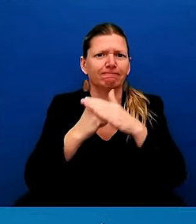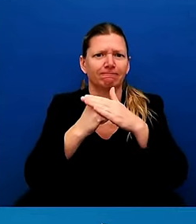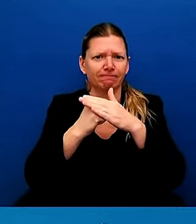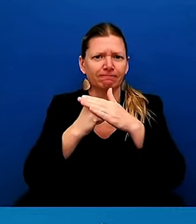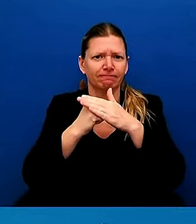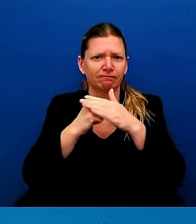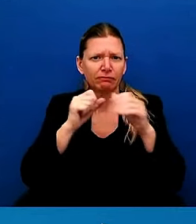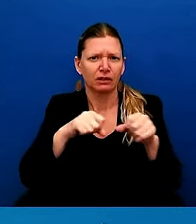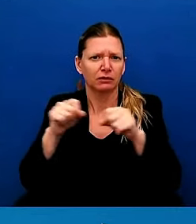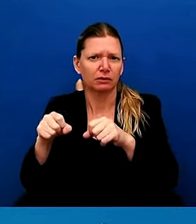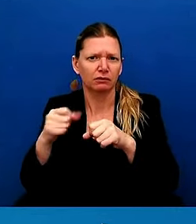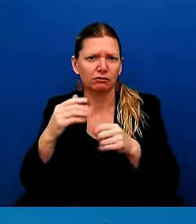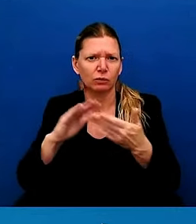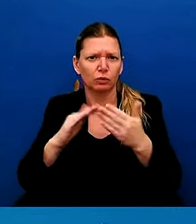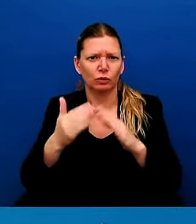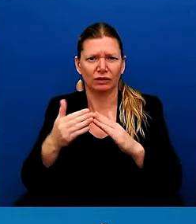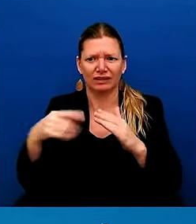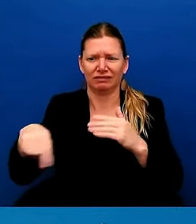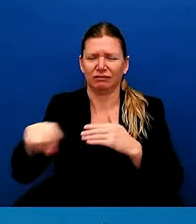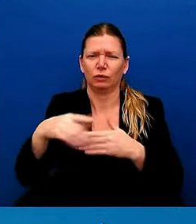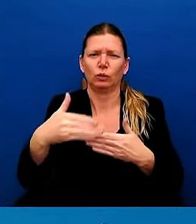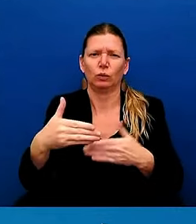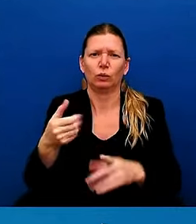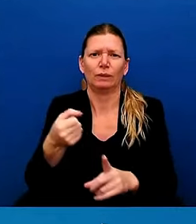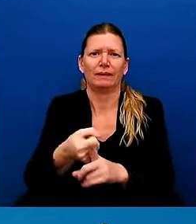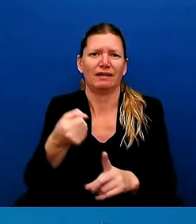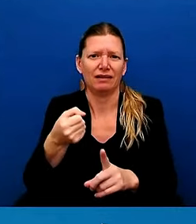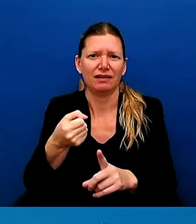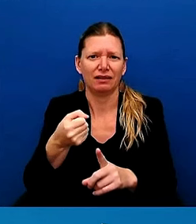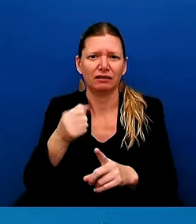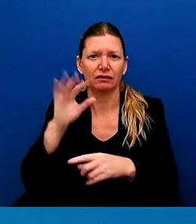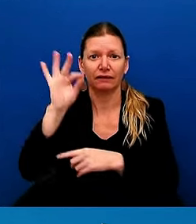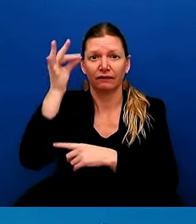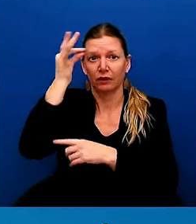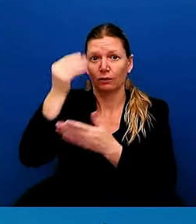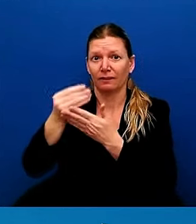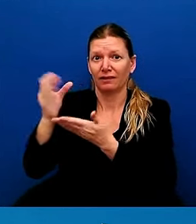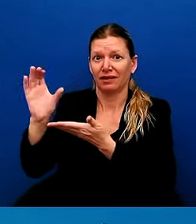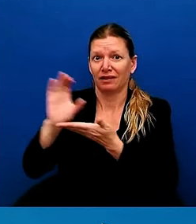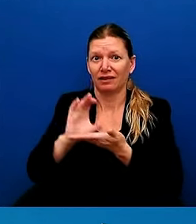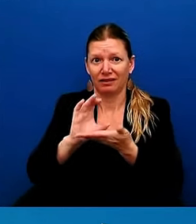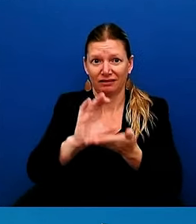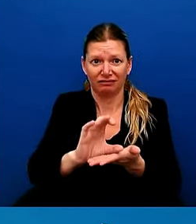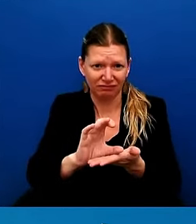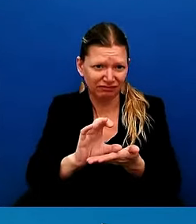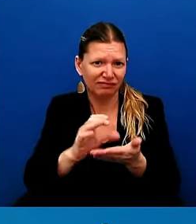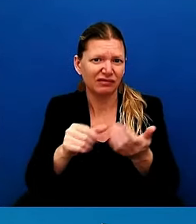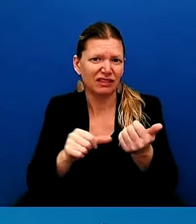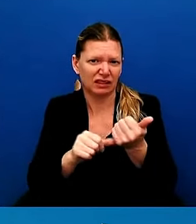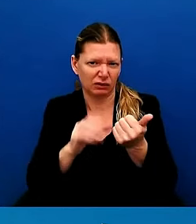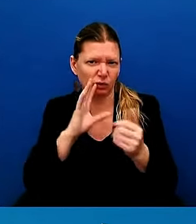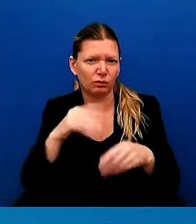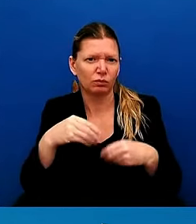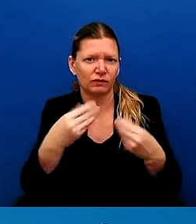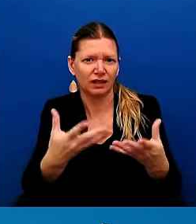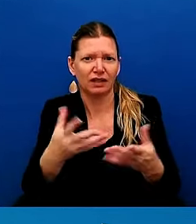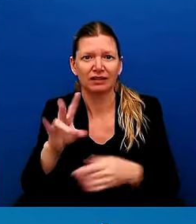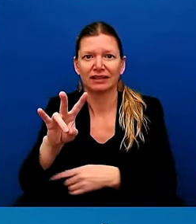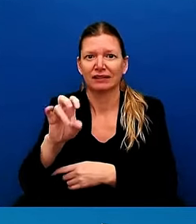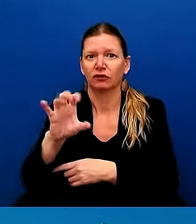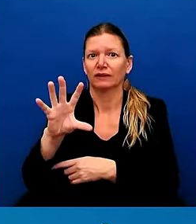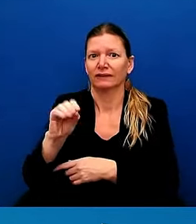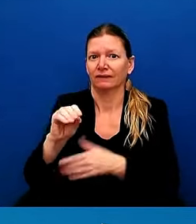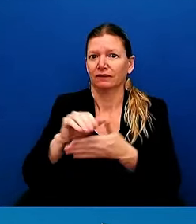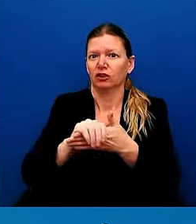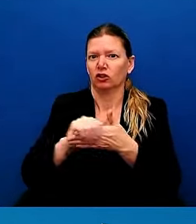has included FEMA providing $750 for folks who need immediate needs being